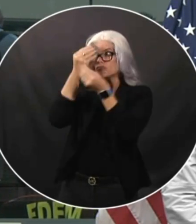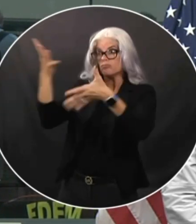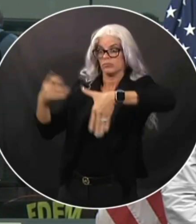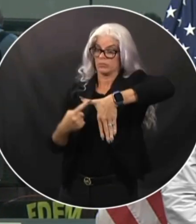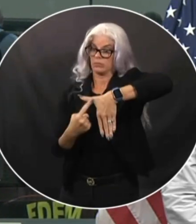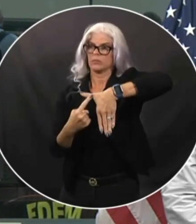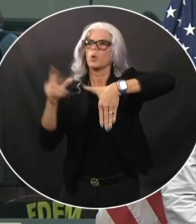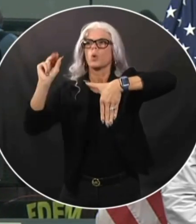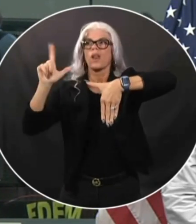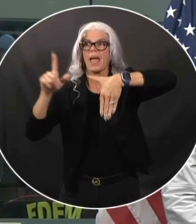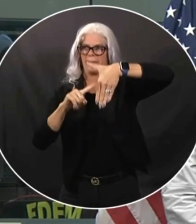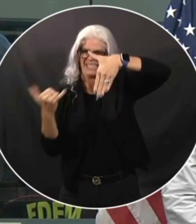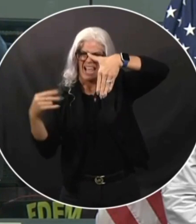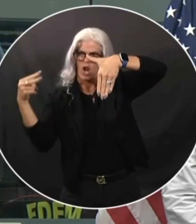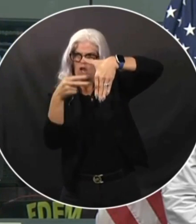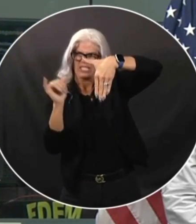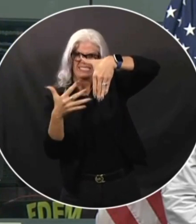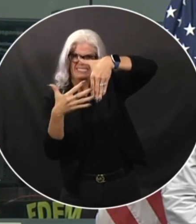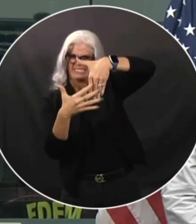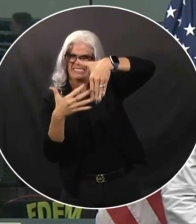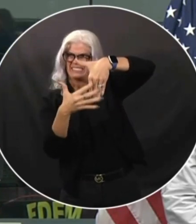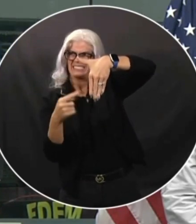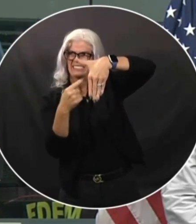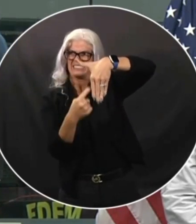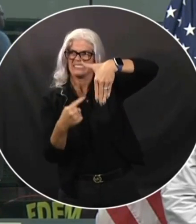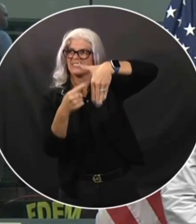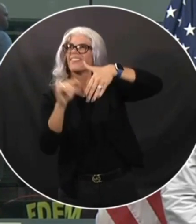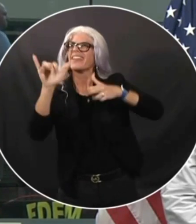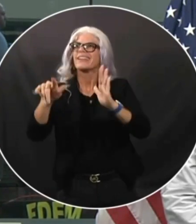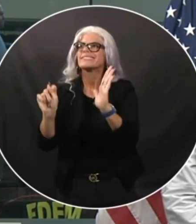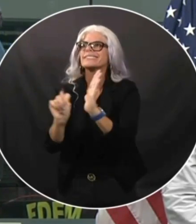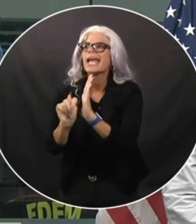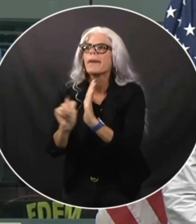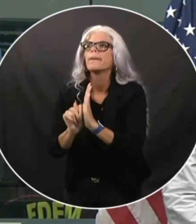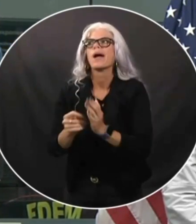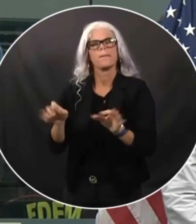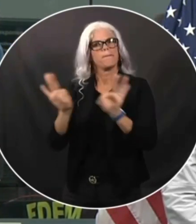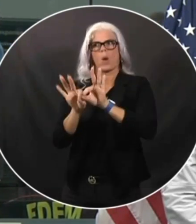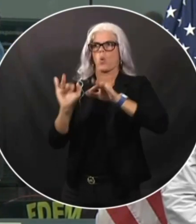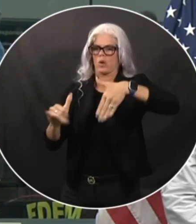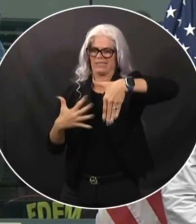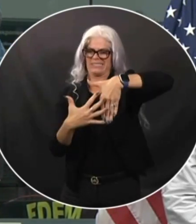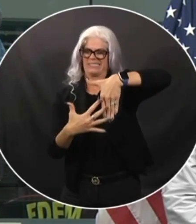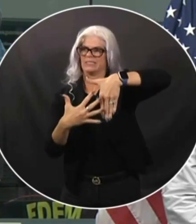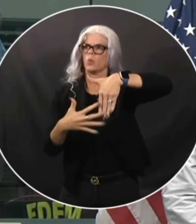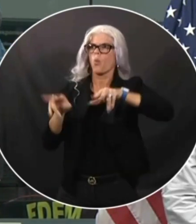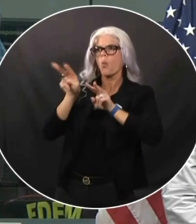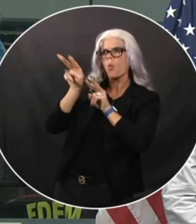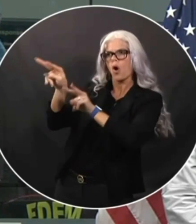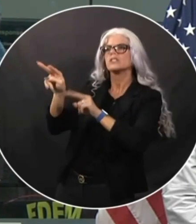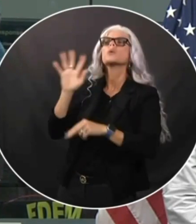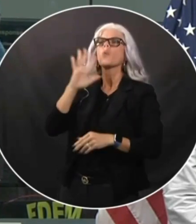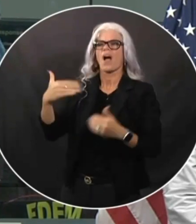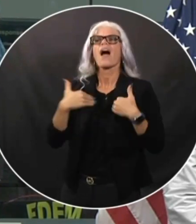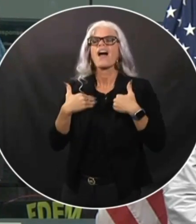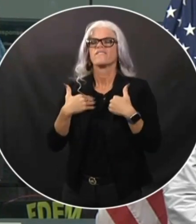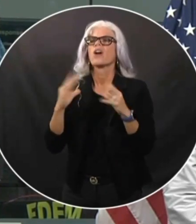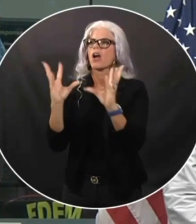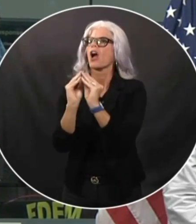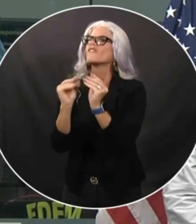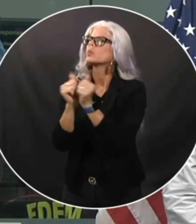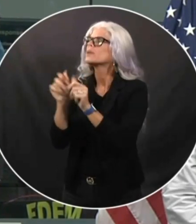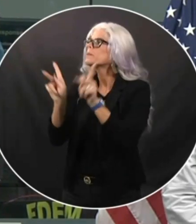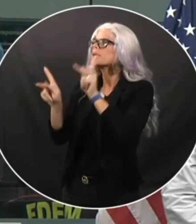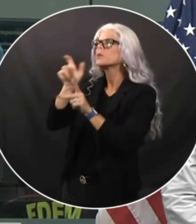be on the lookout for that, because I know we've been conferring with a lot of the local officials that those are going to happen. The way to go